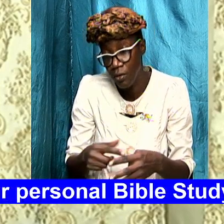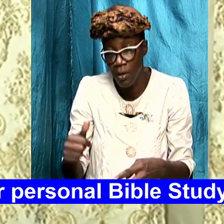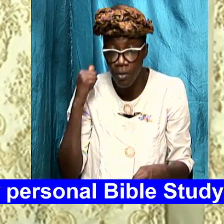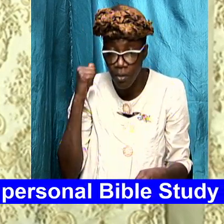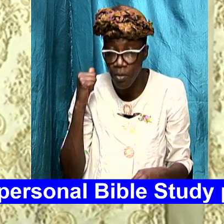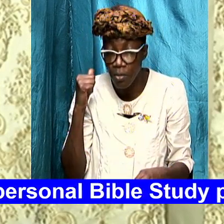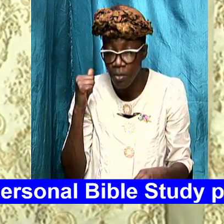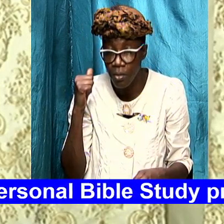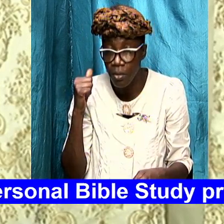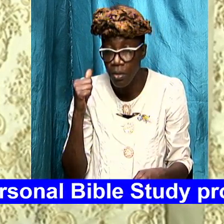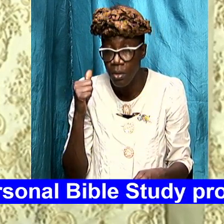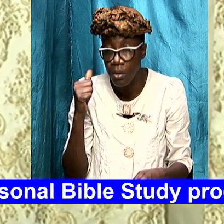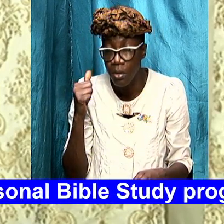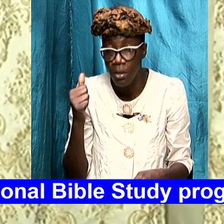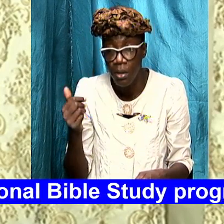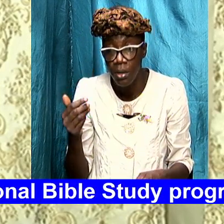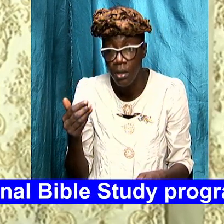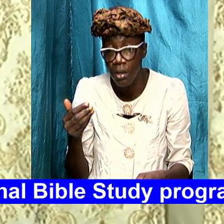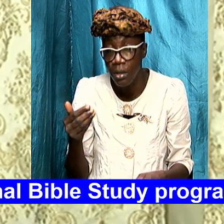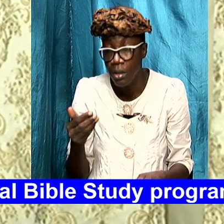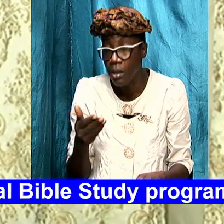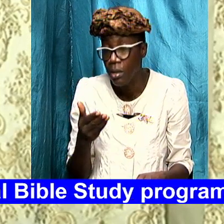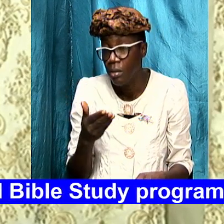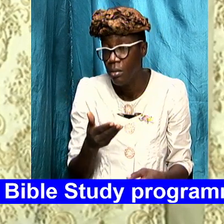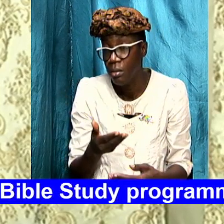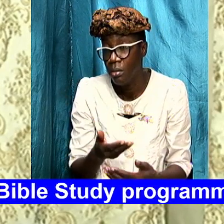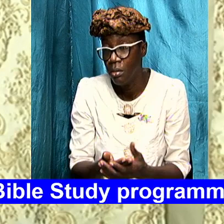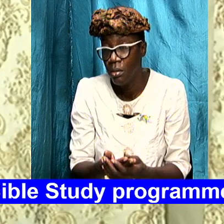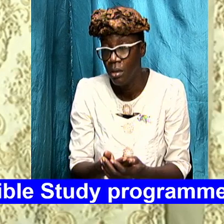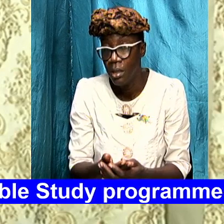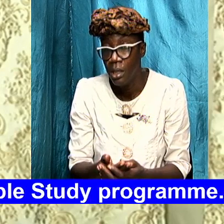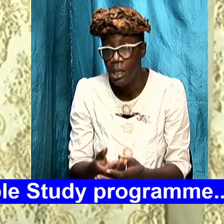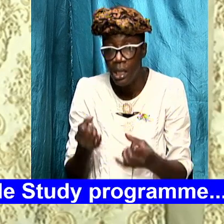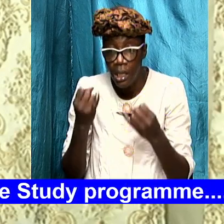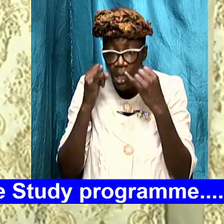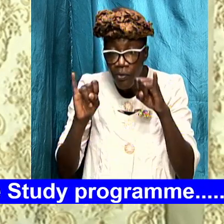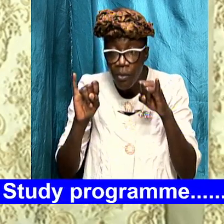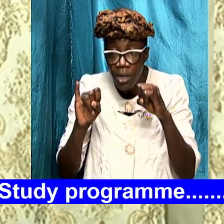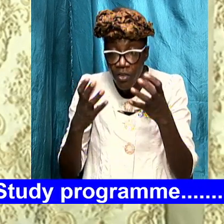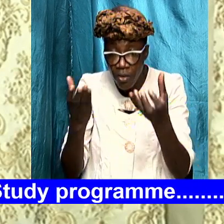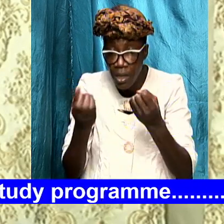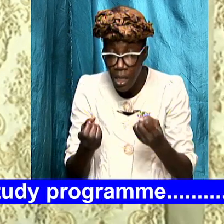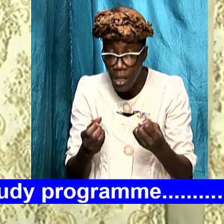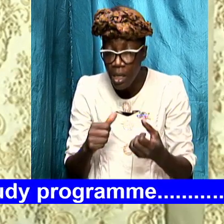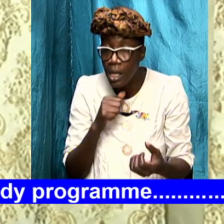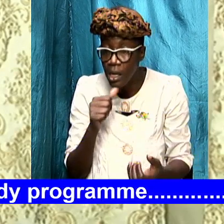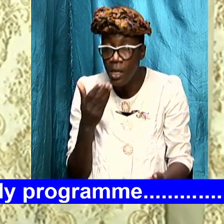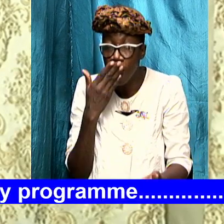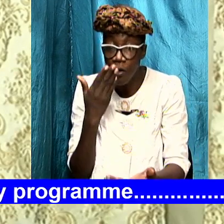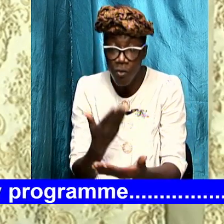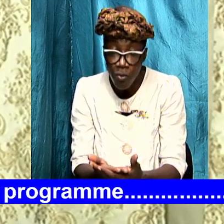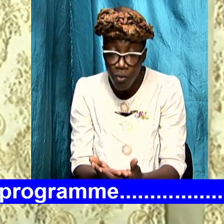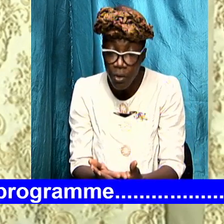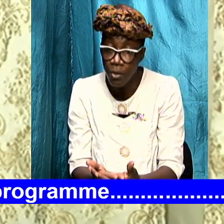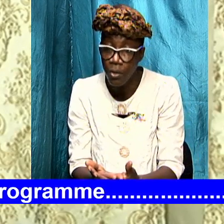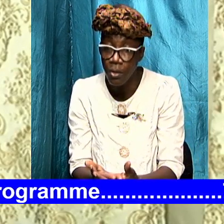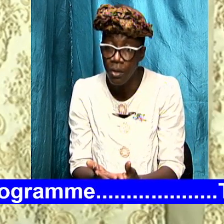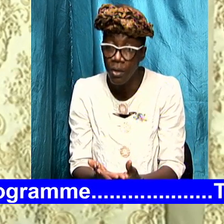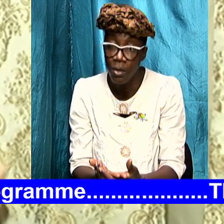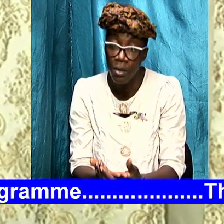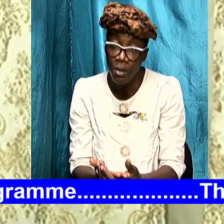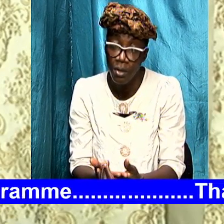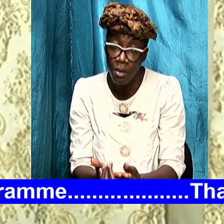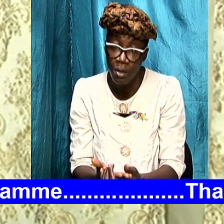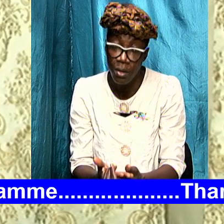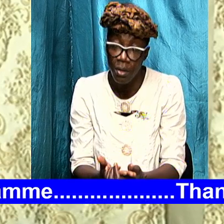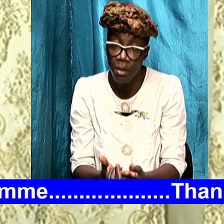feedback that we got was not positive and a lot of folks came and said sir but what does that mean that we might not get the place and I said well